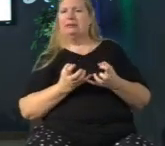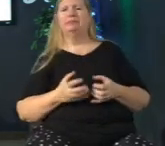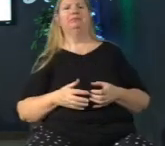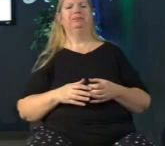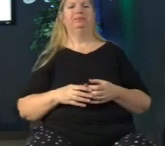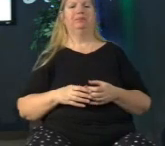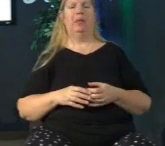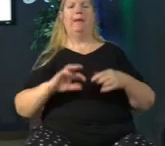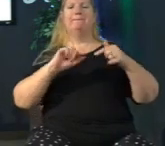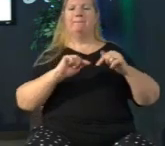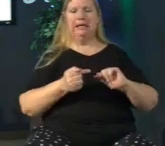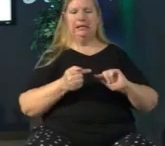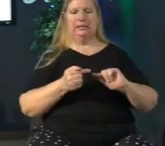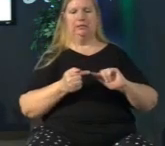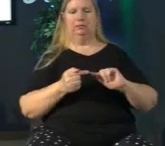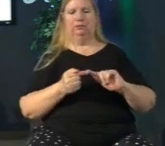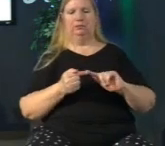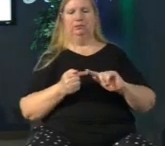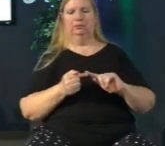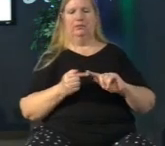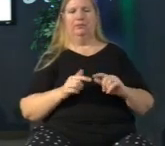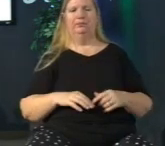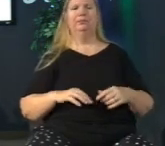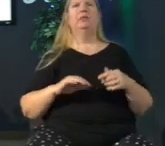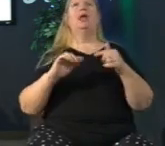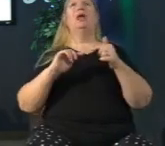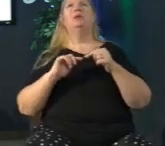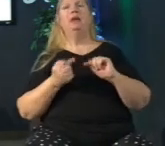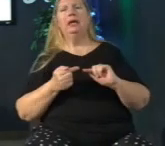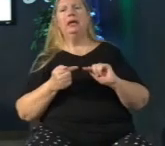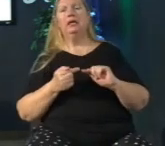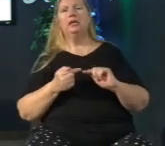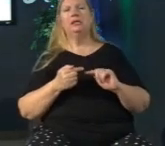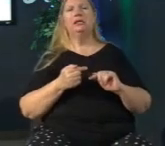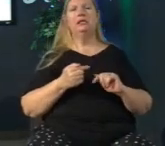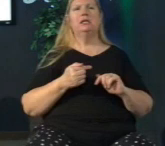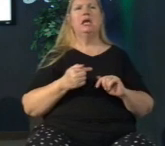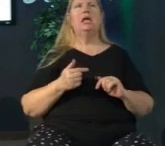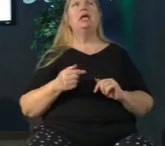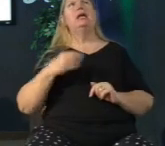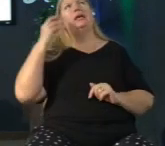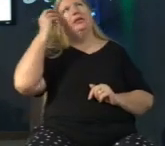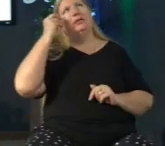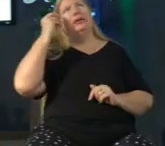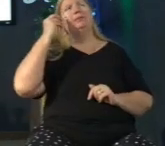pain pain is often viewed as something negative isn't it